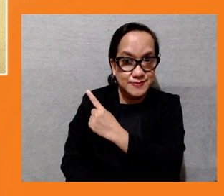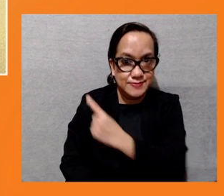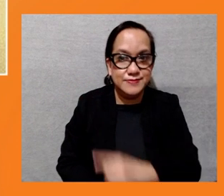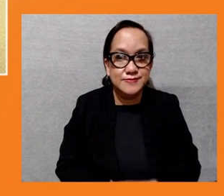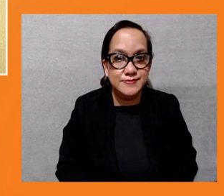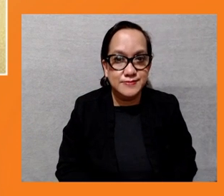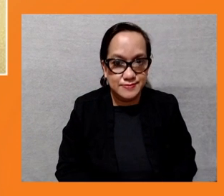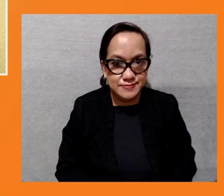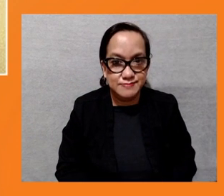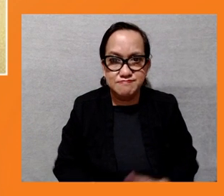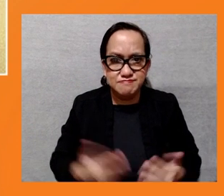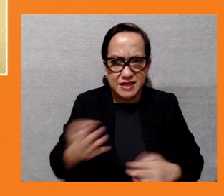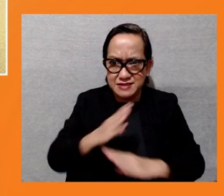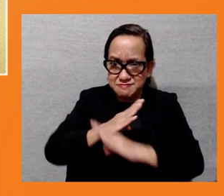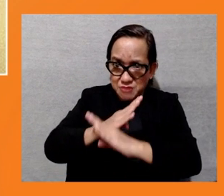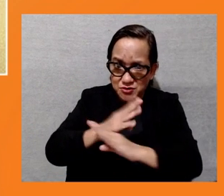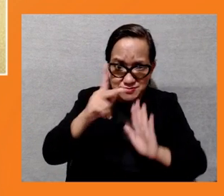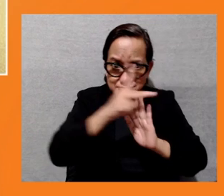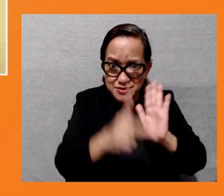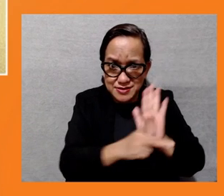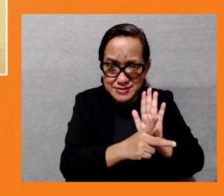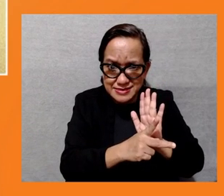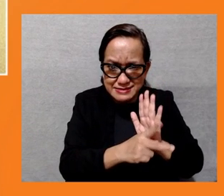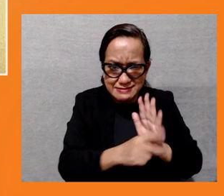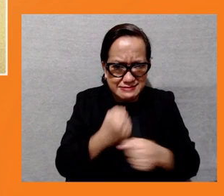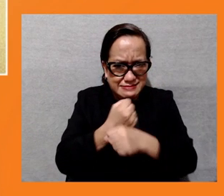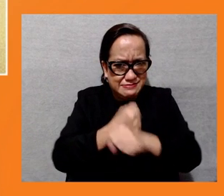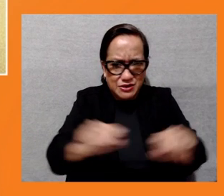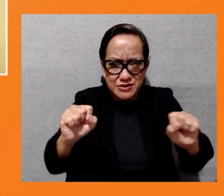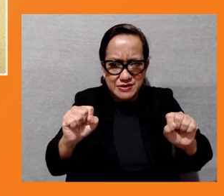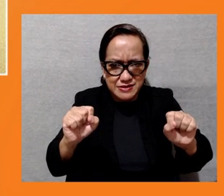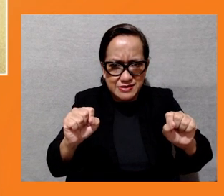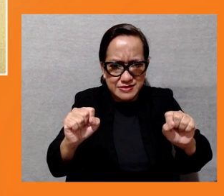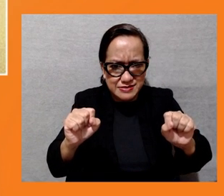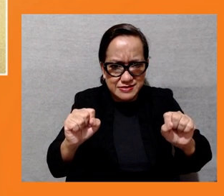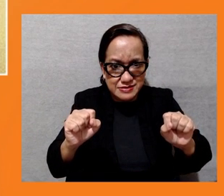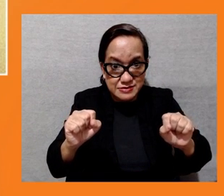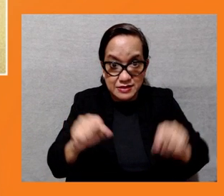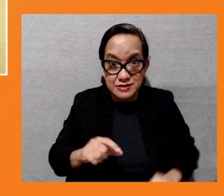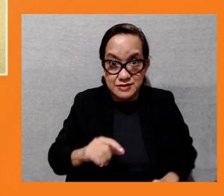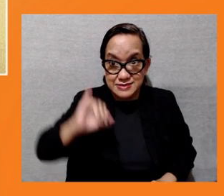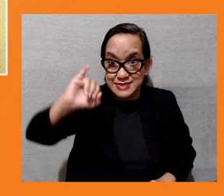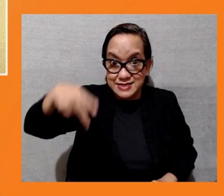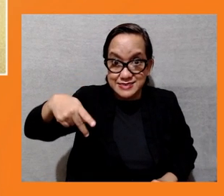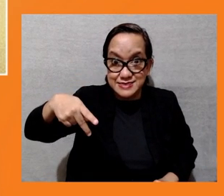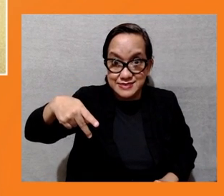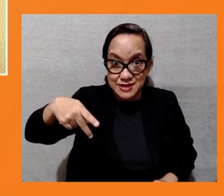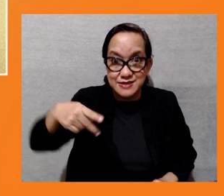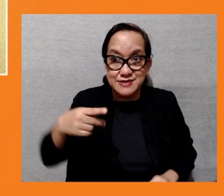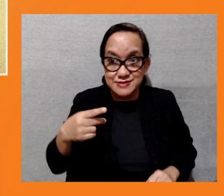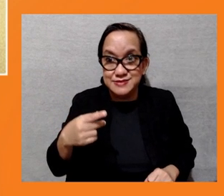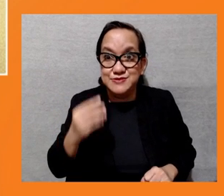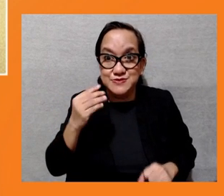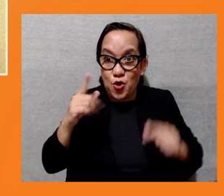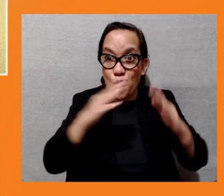we we all know that the indigenous people, environment and and and the resettlement are the three issues that